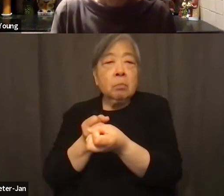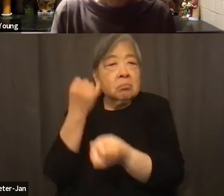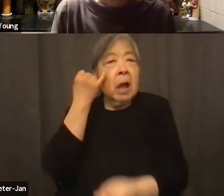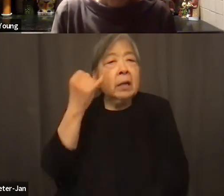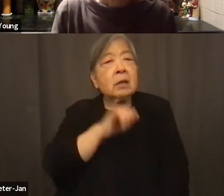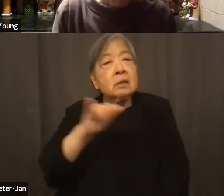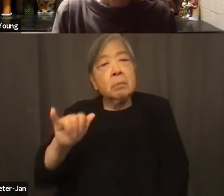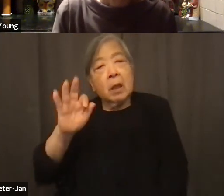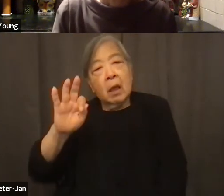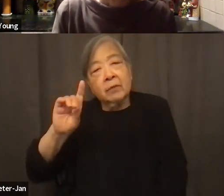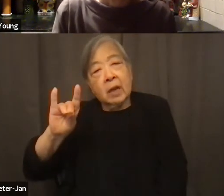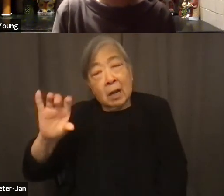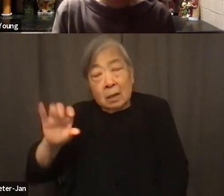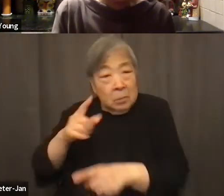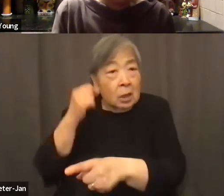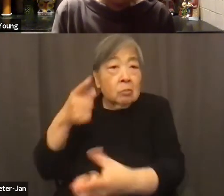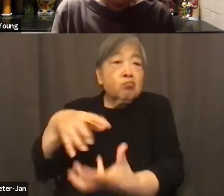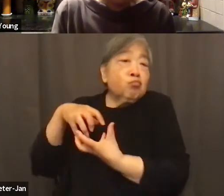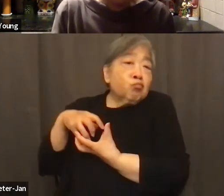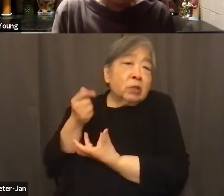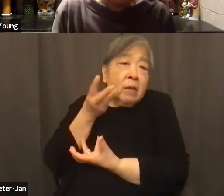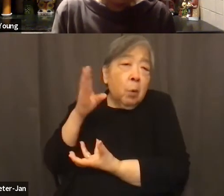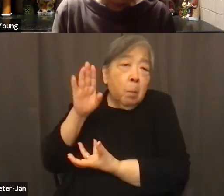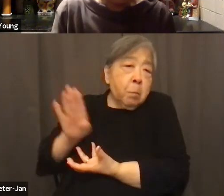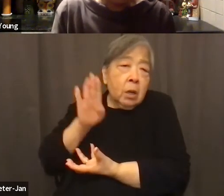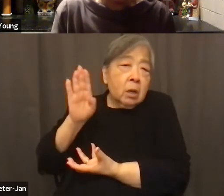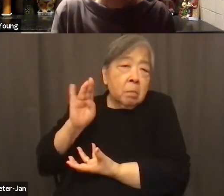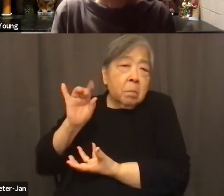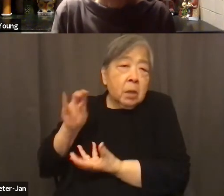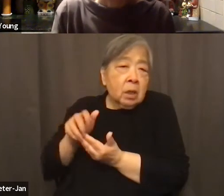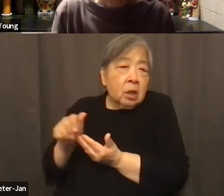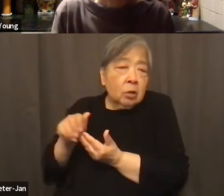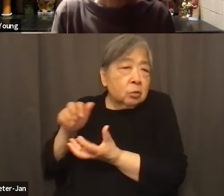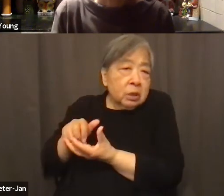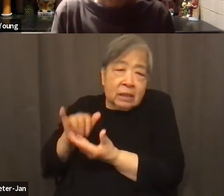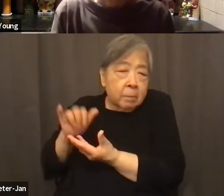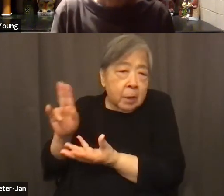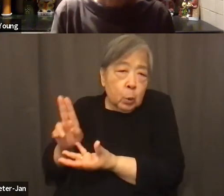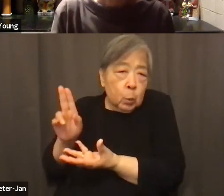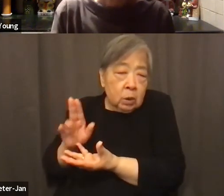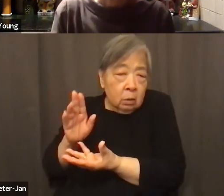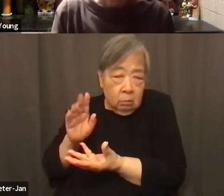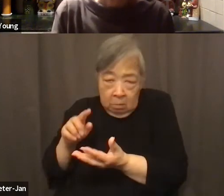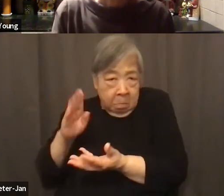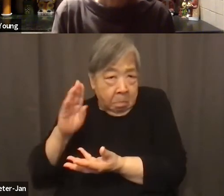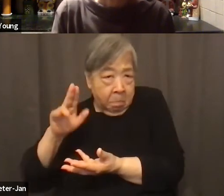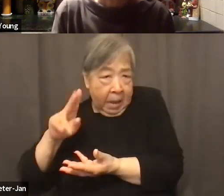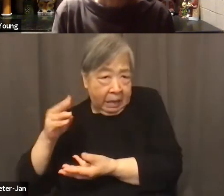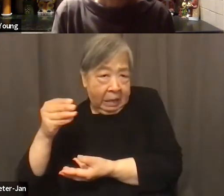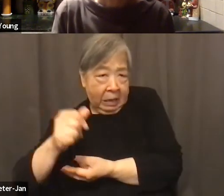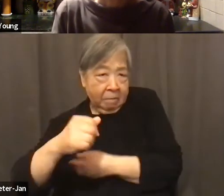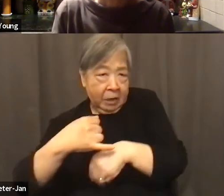you're sitting on billions of dollars that is not being tapped. And what is the bank giving you as interest? 0